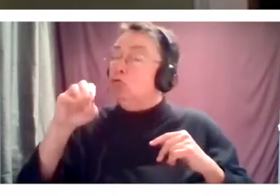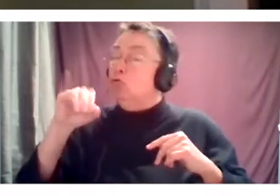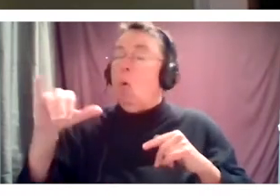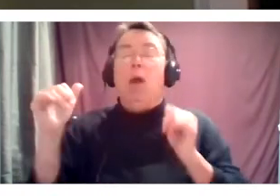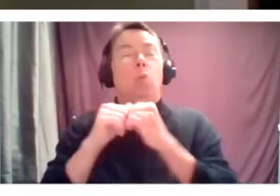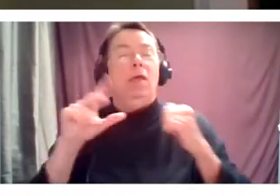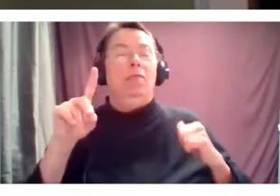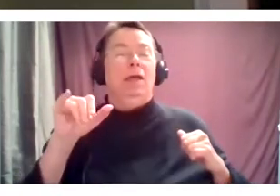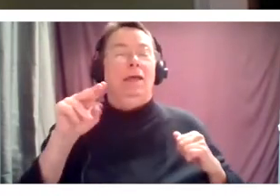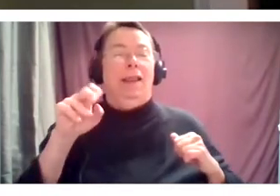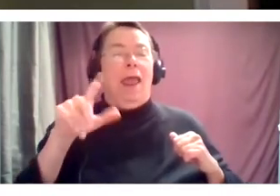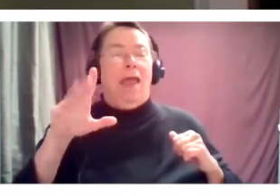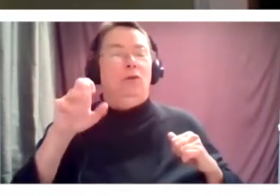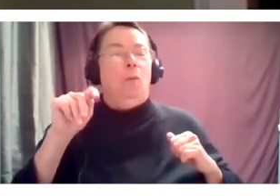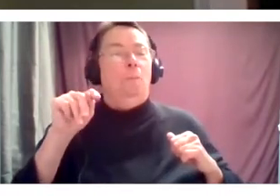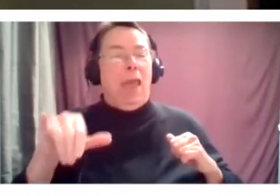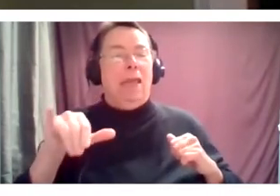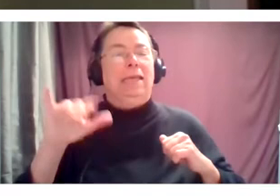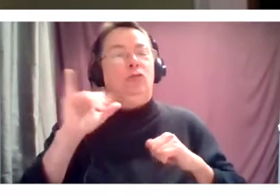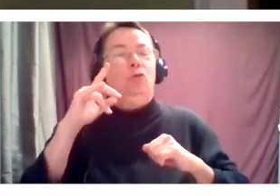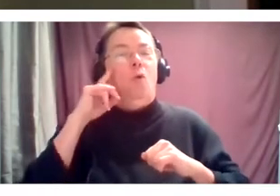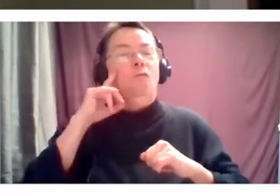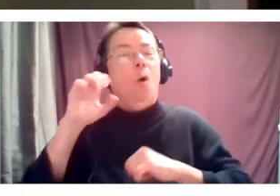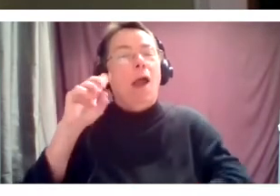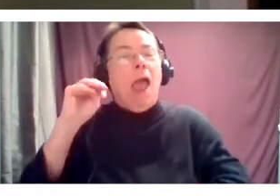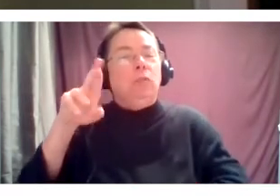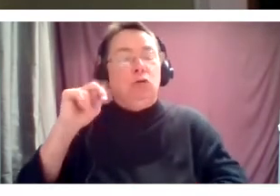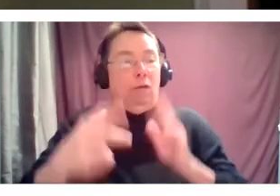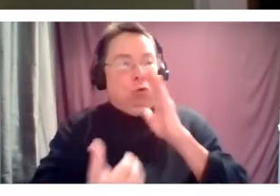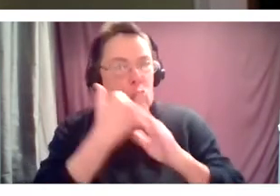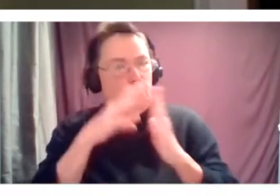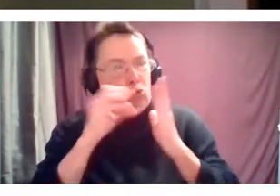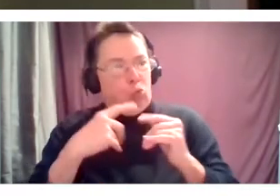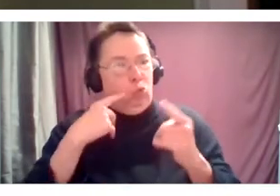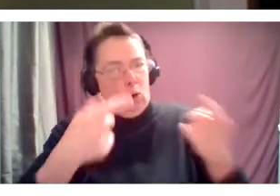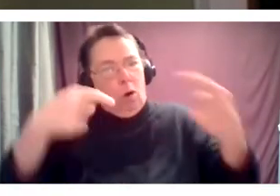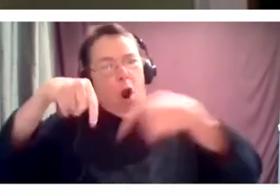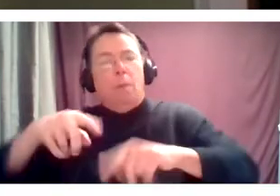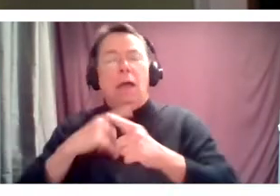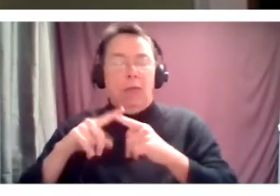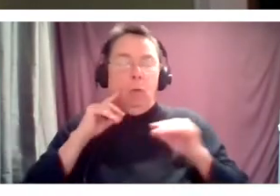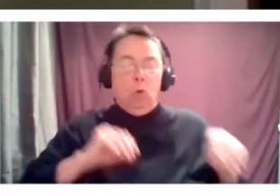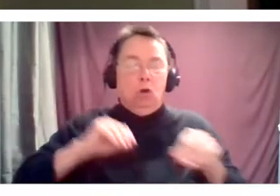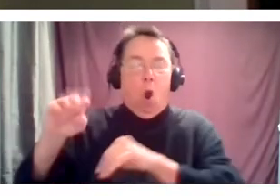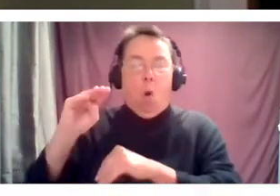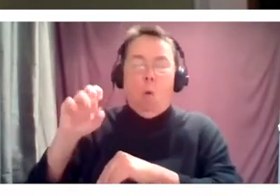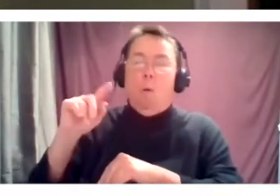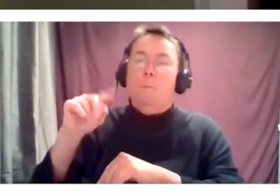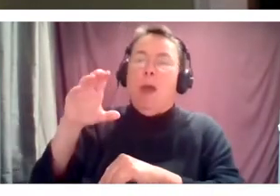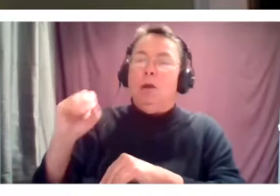the role for Emerson, incoming Emerson students. And then it will go to the Metco schools and Boston Public Schools